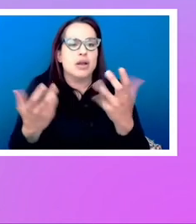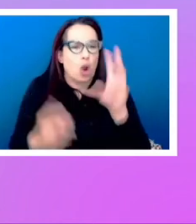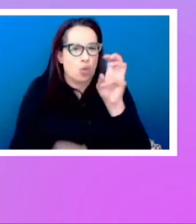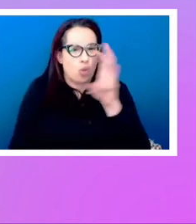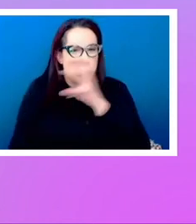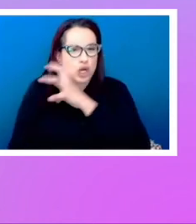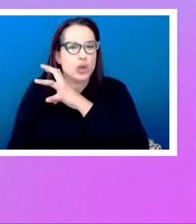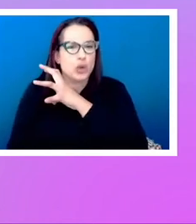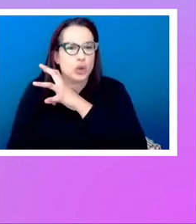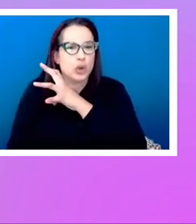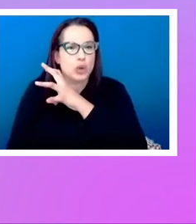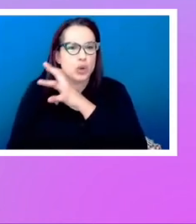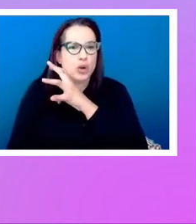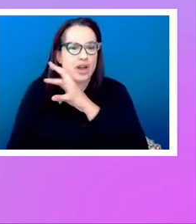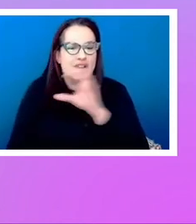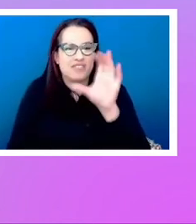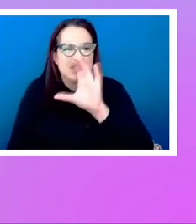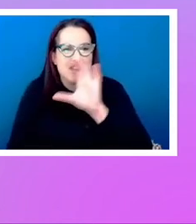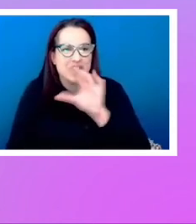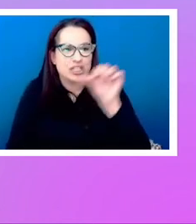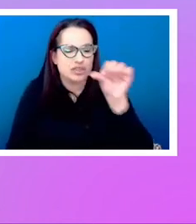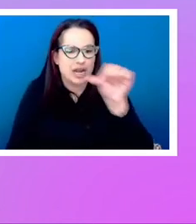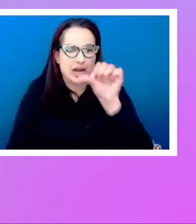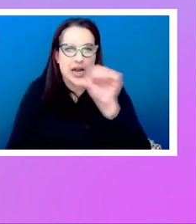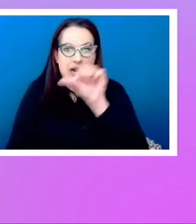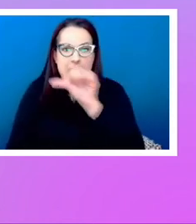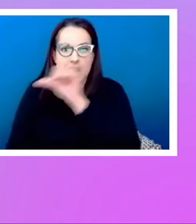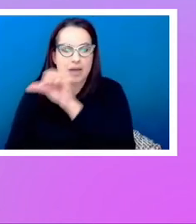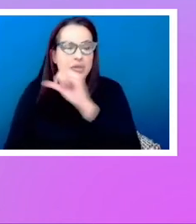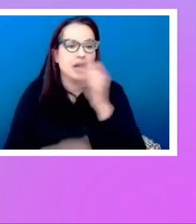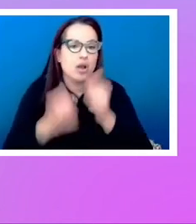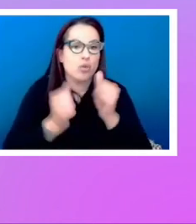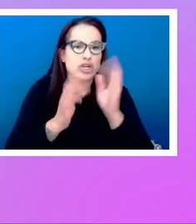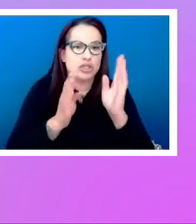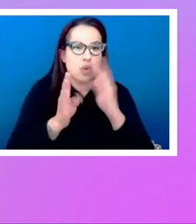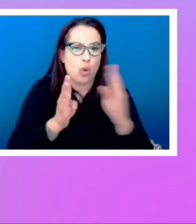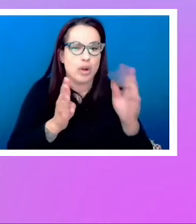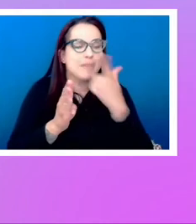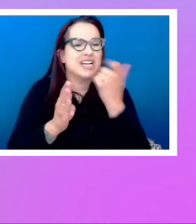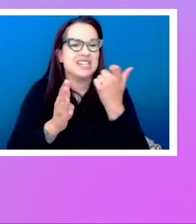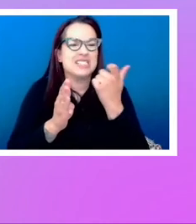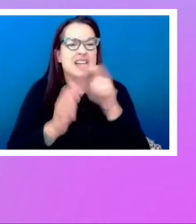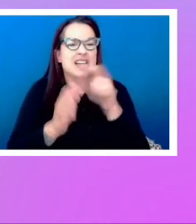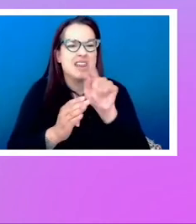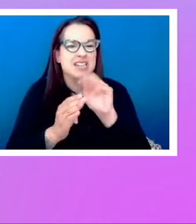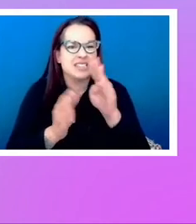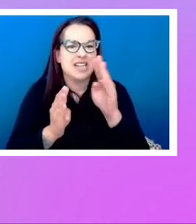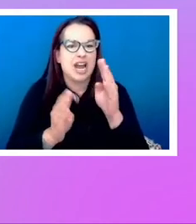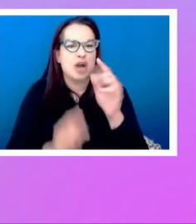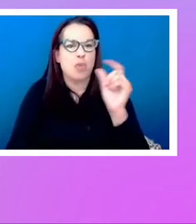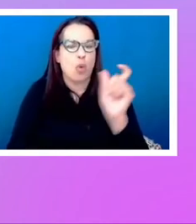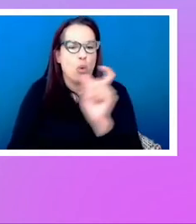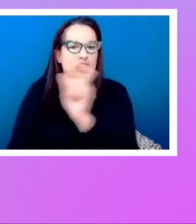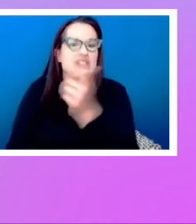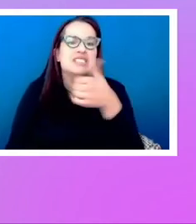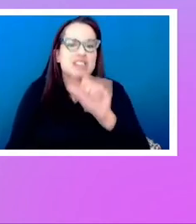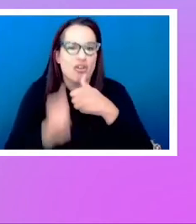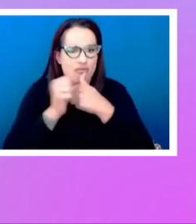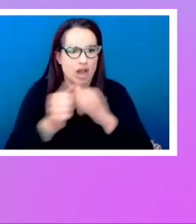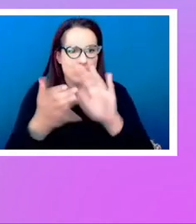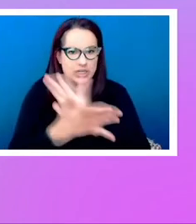navigation tabbing order because the tab order is still following our document.